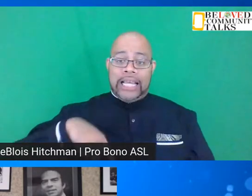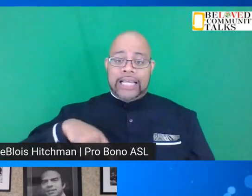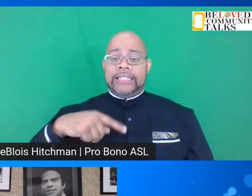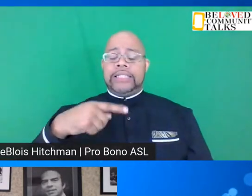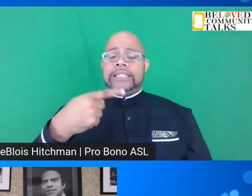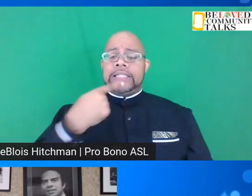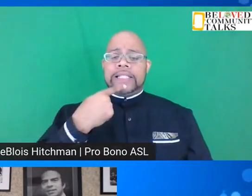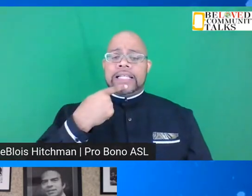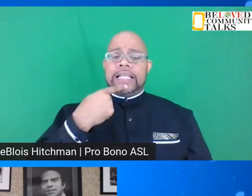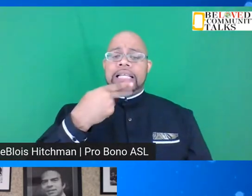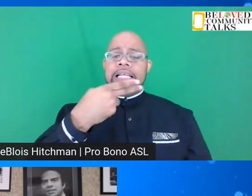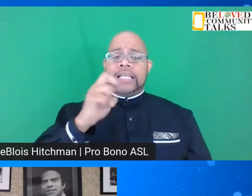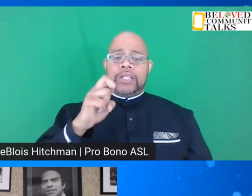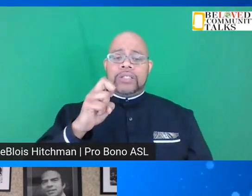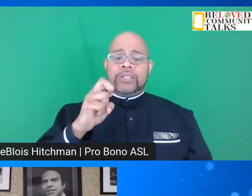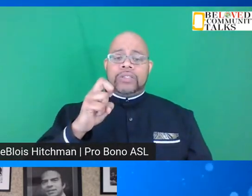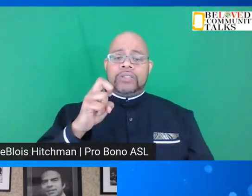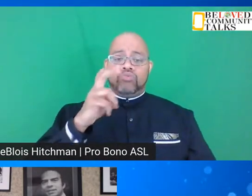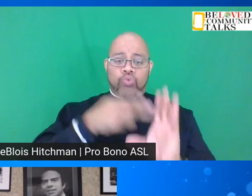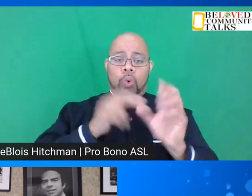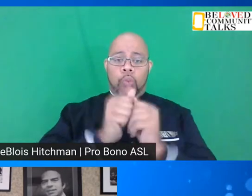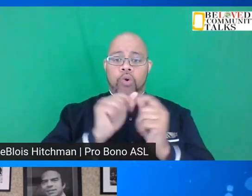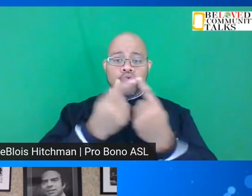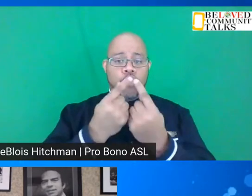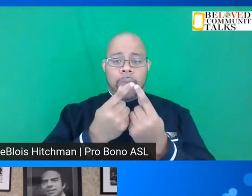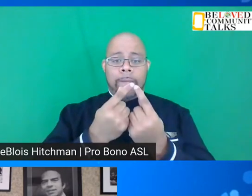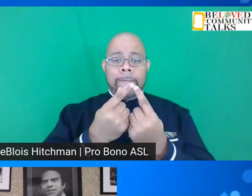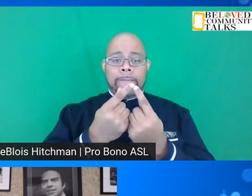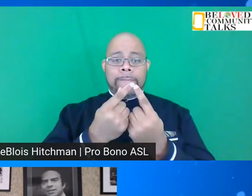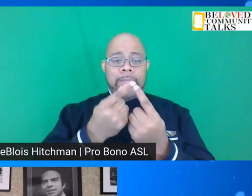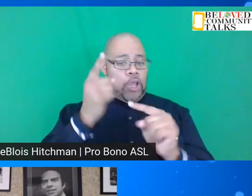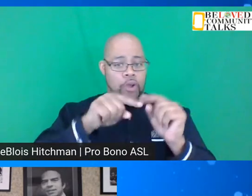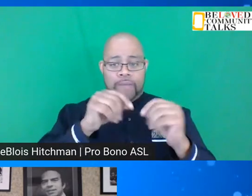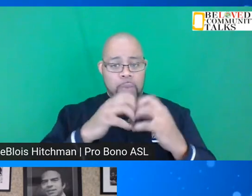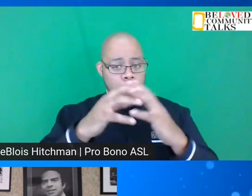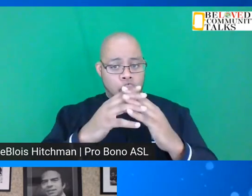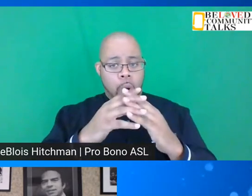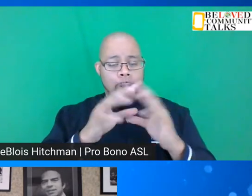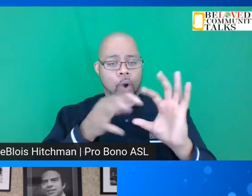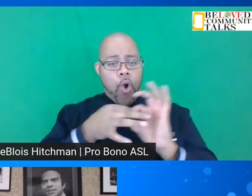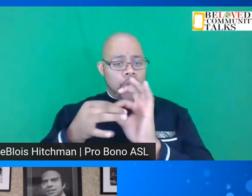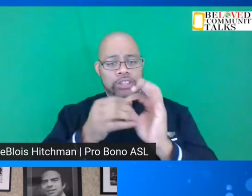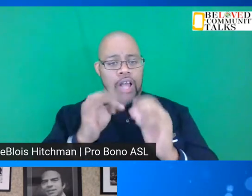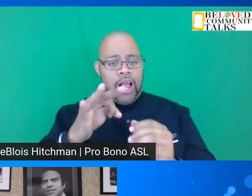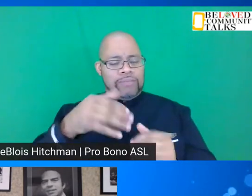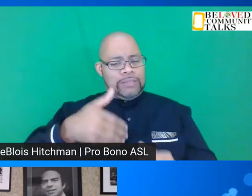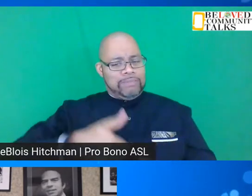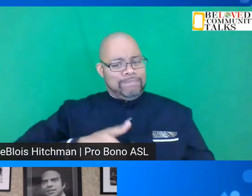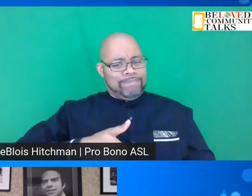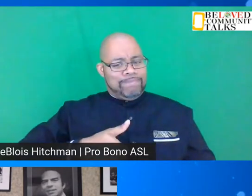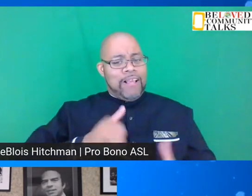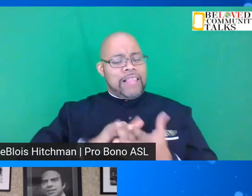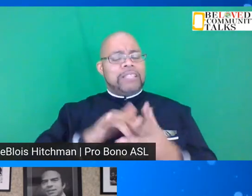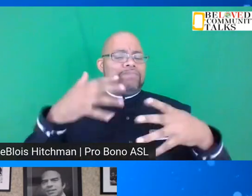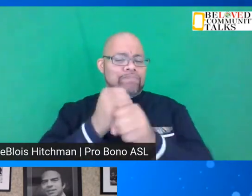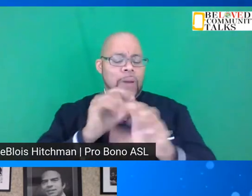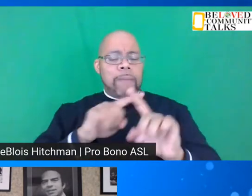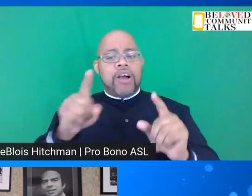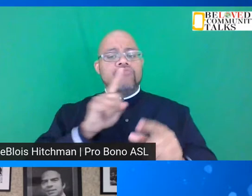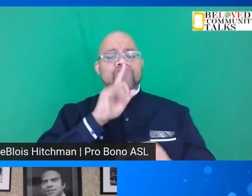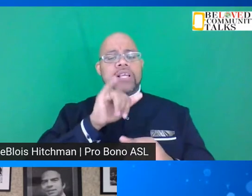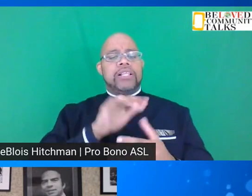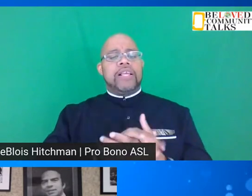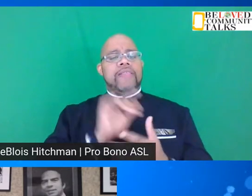he wouldn't join with any group that didn't believe we could form a coalition of conscience. And that's a paraphrase. But that really